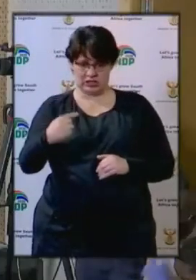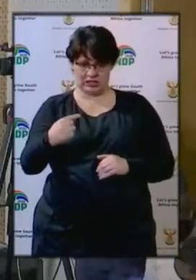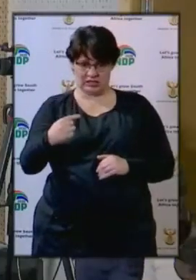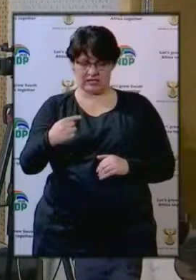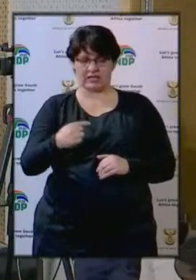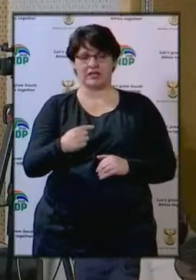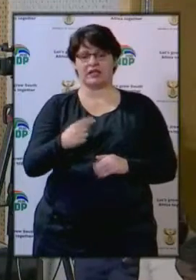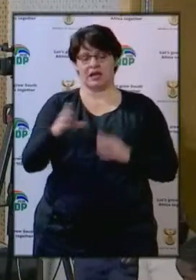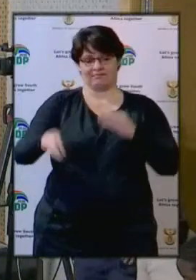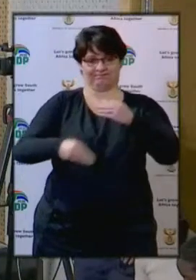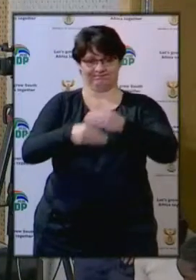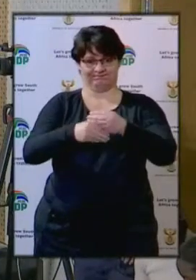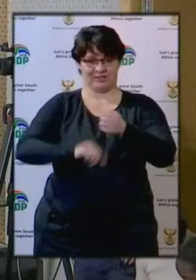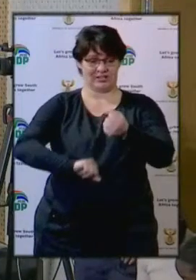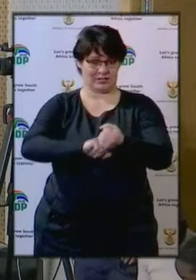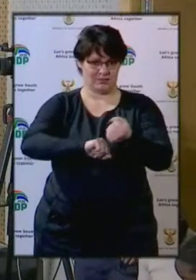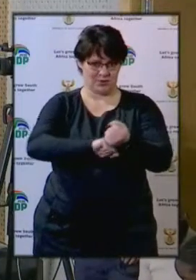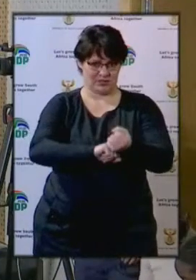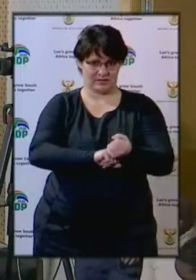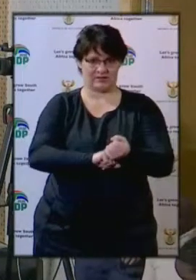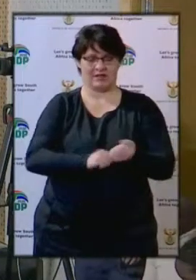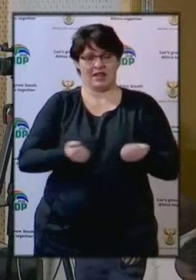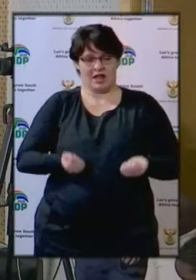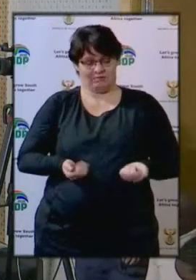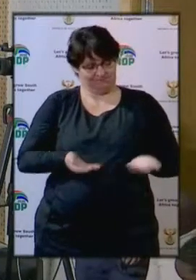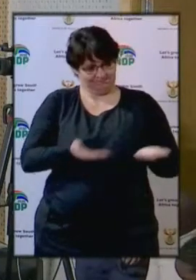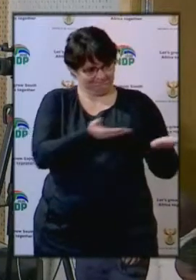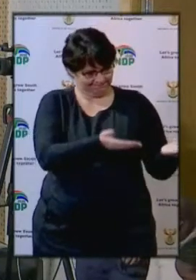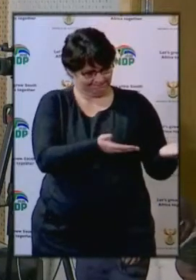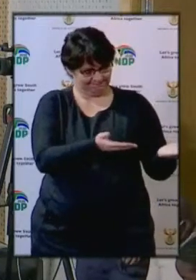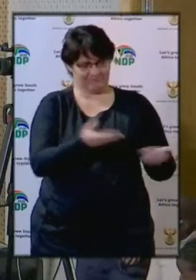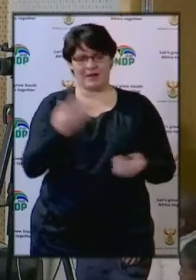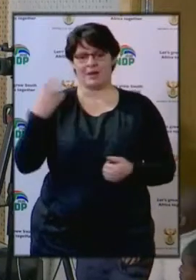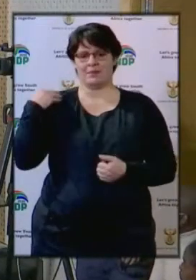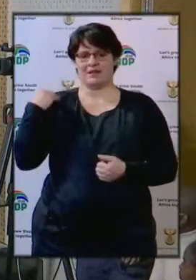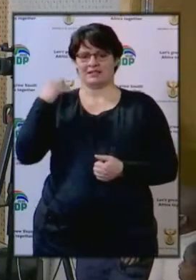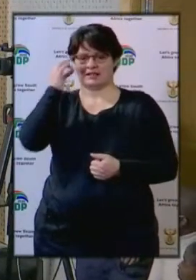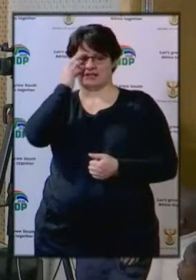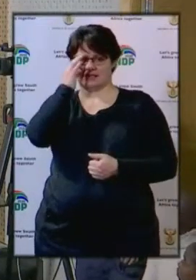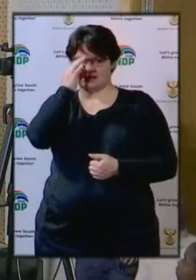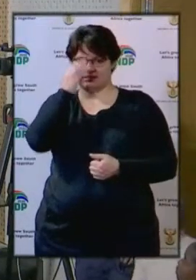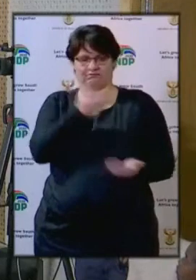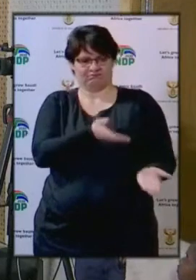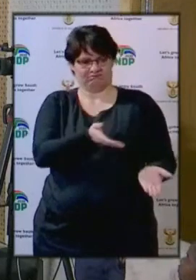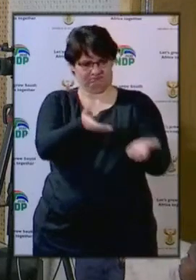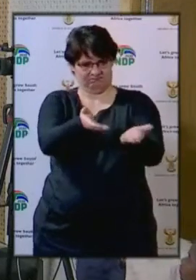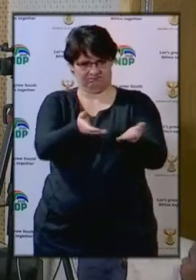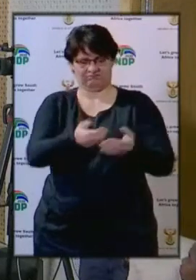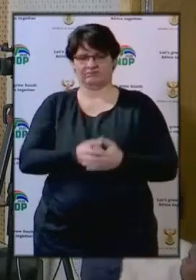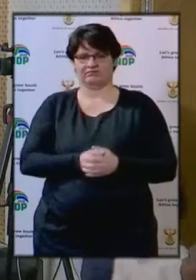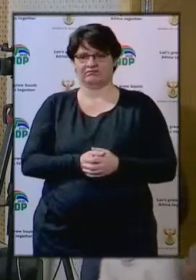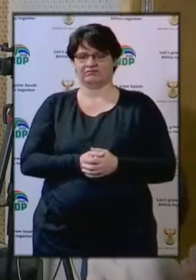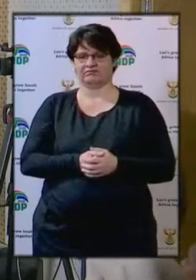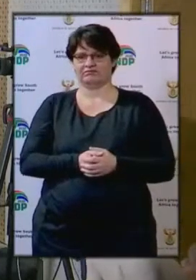And I will at this point hand over to the minister. Minister, you are free to come here.